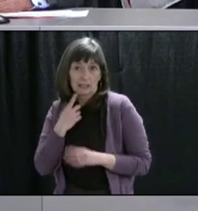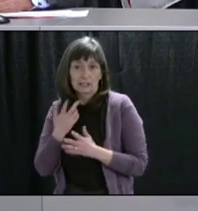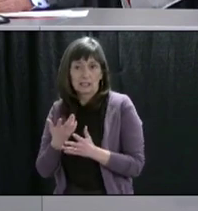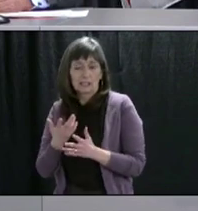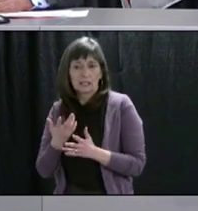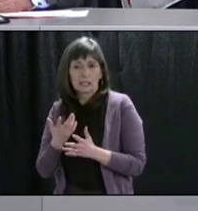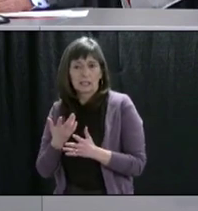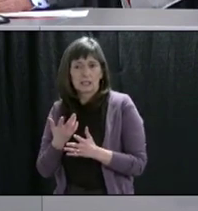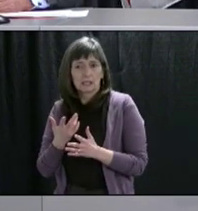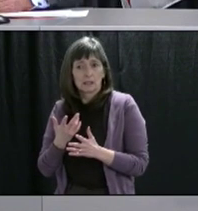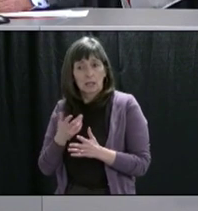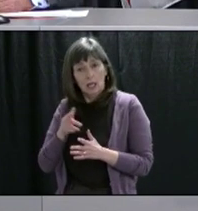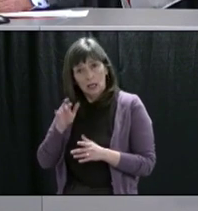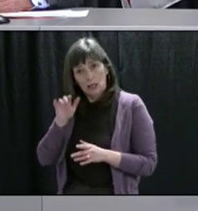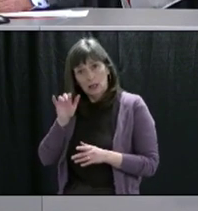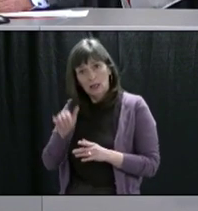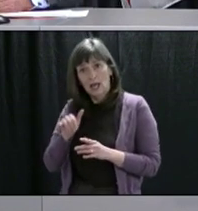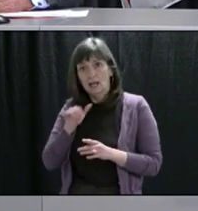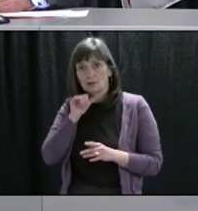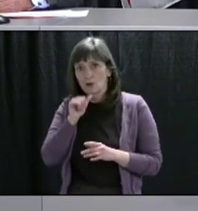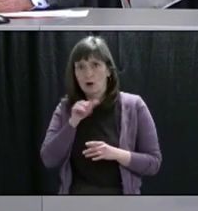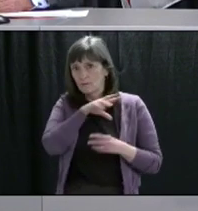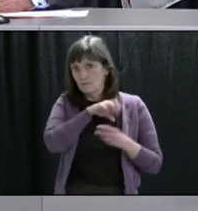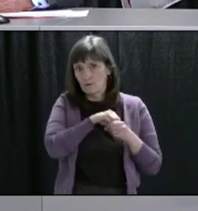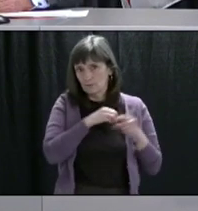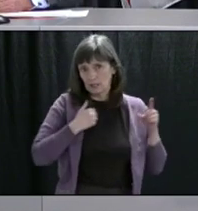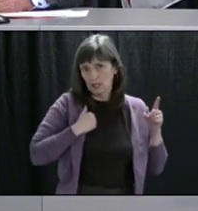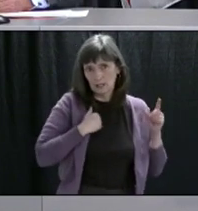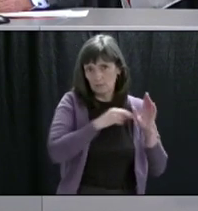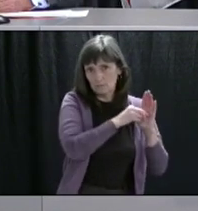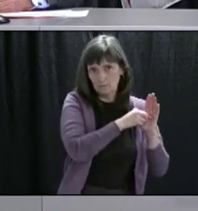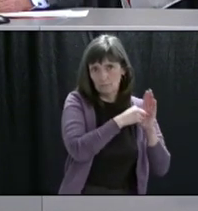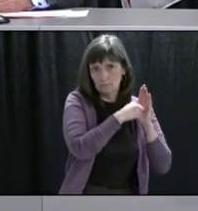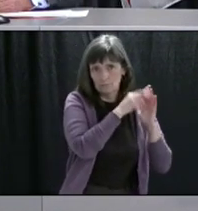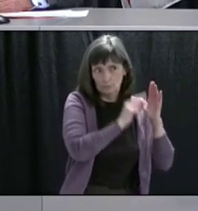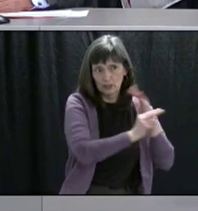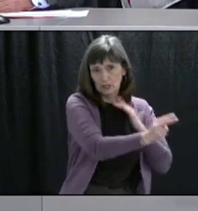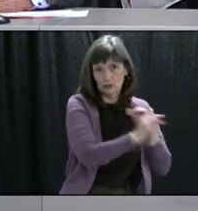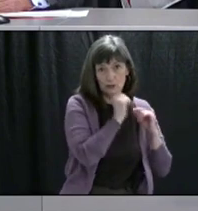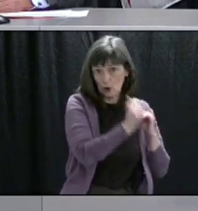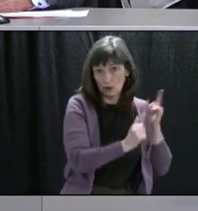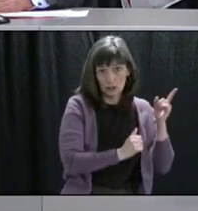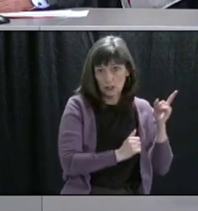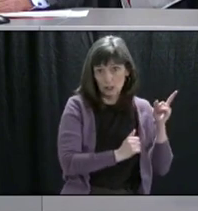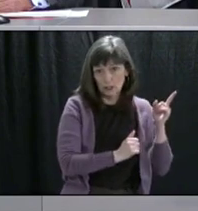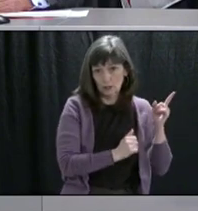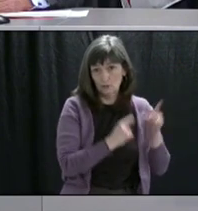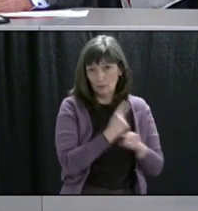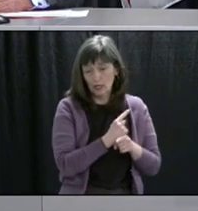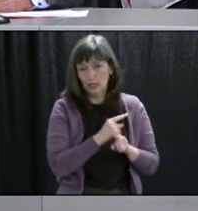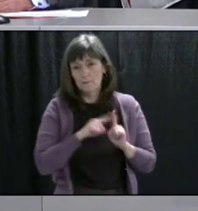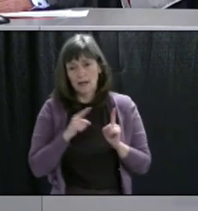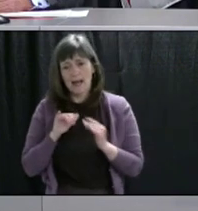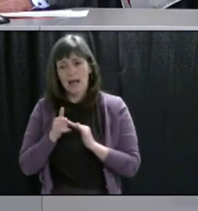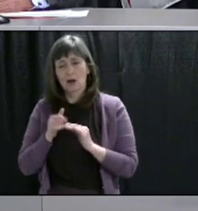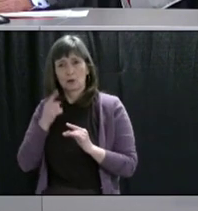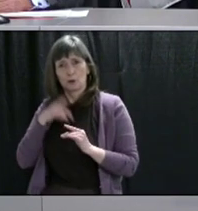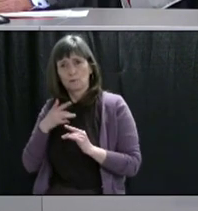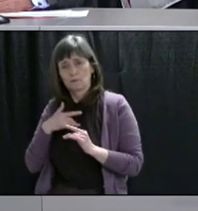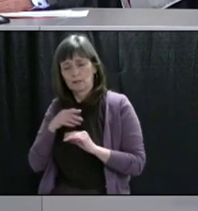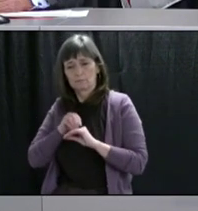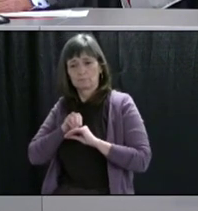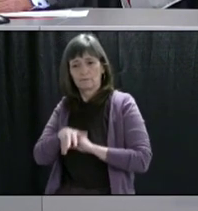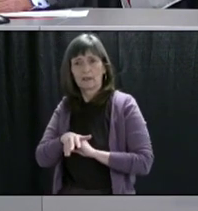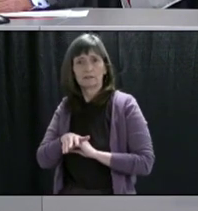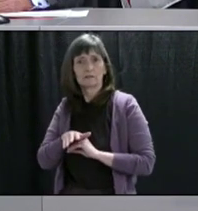were not factored in with Chi-Hai's models that we saw last night. So I'm wondering how those factors are affecting how you read these